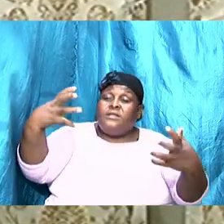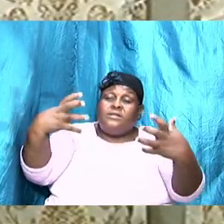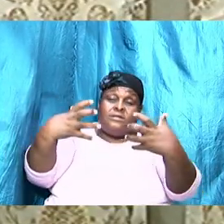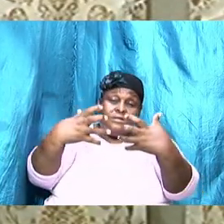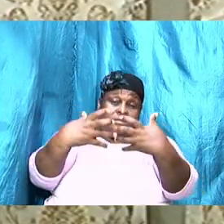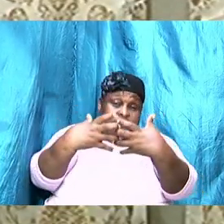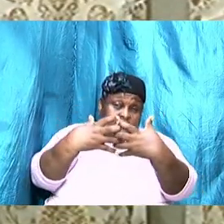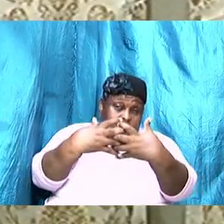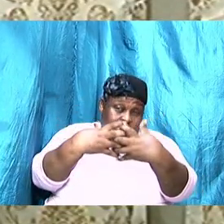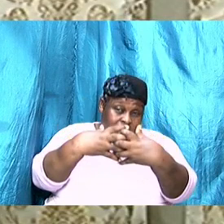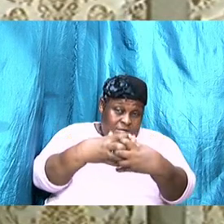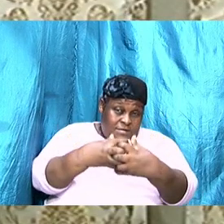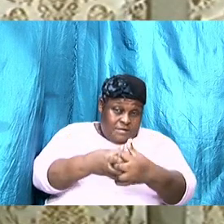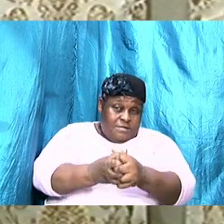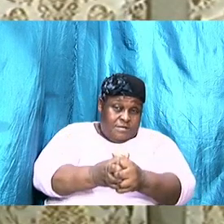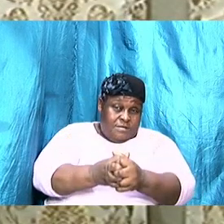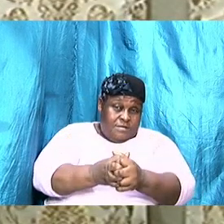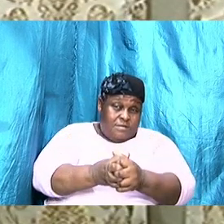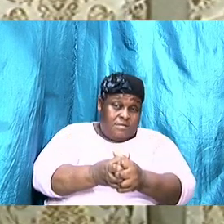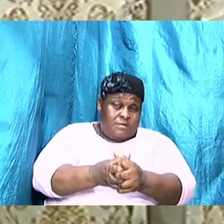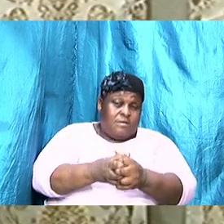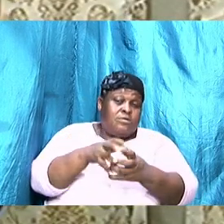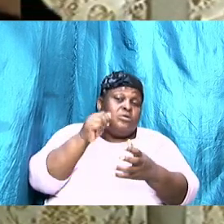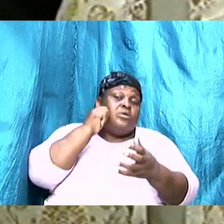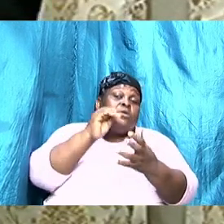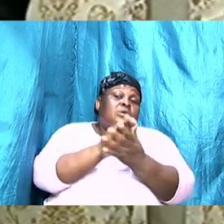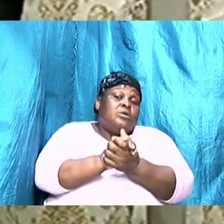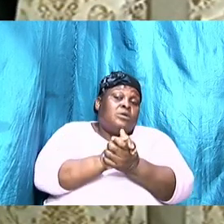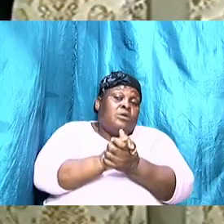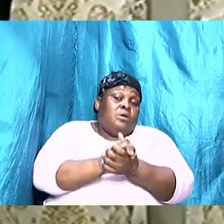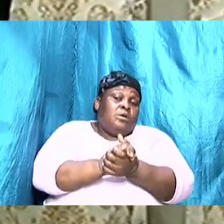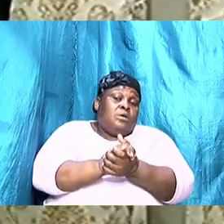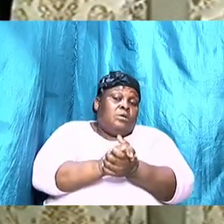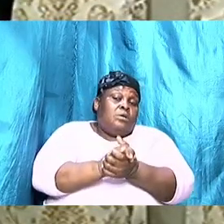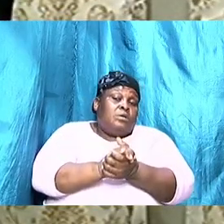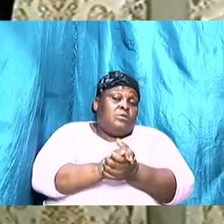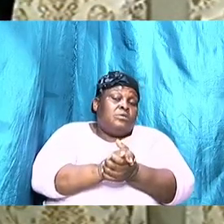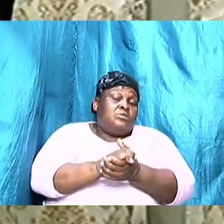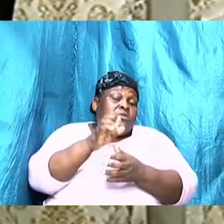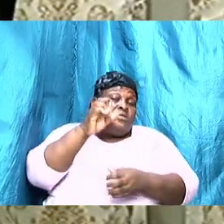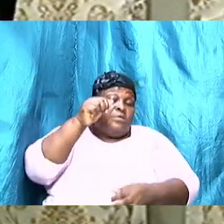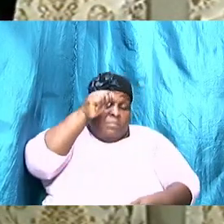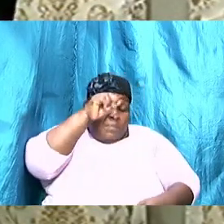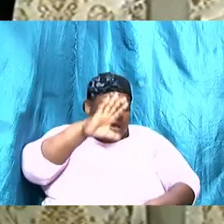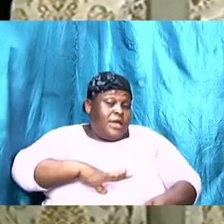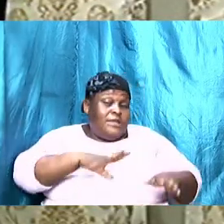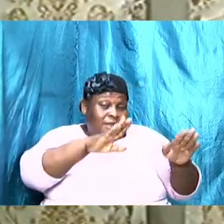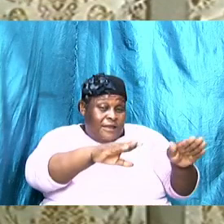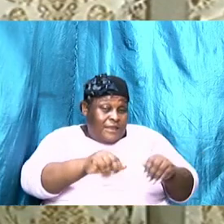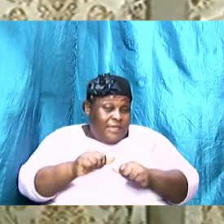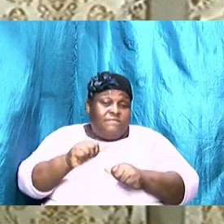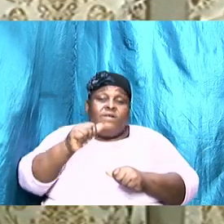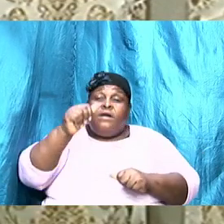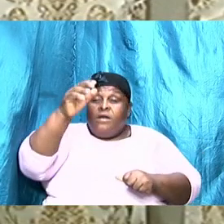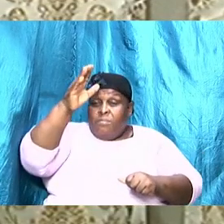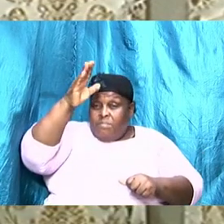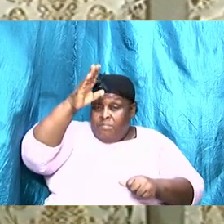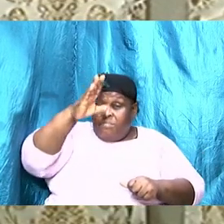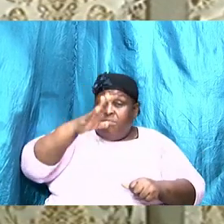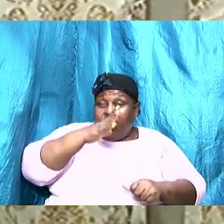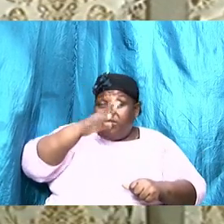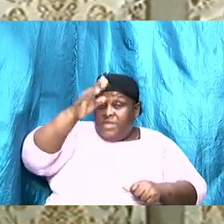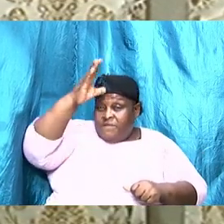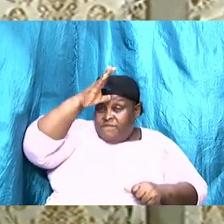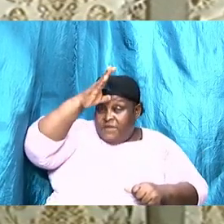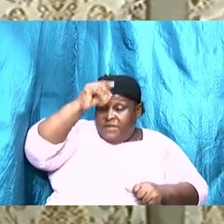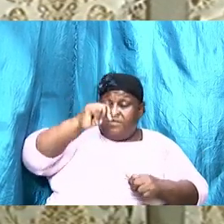so he's going to go get his wife so he leaves his mother and his father the